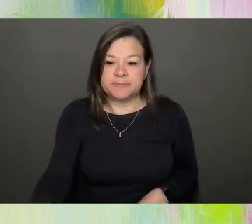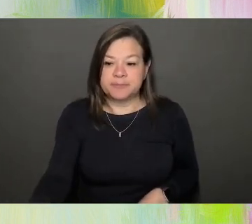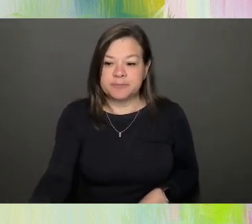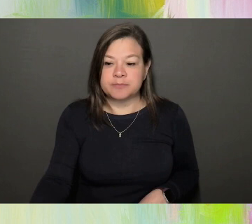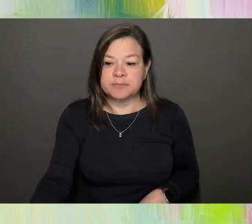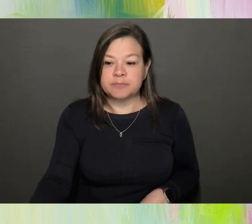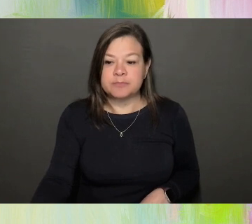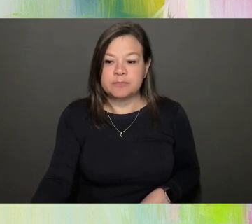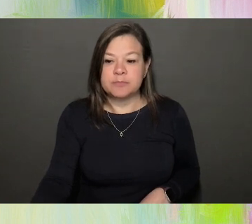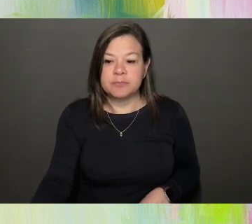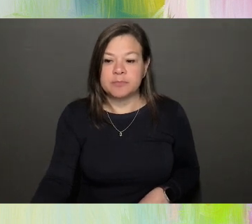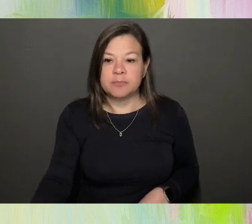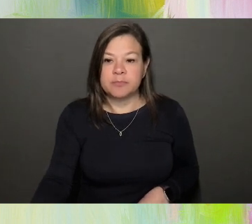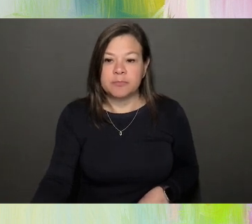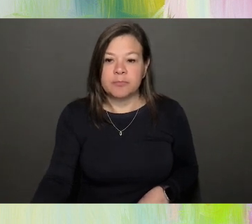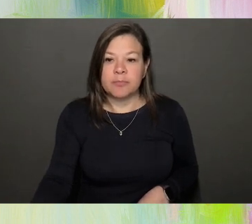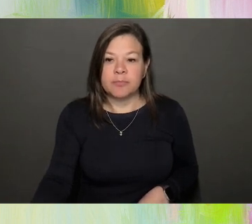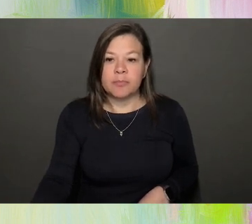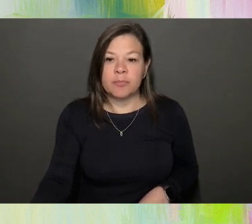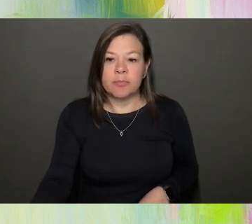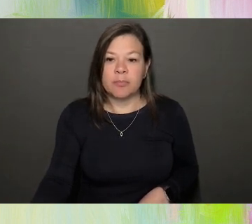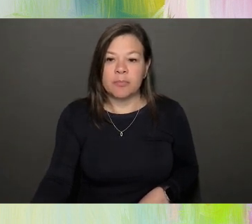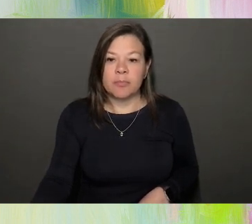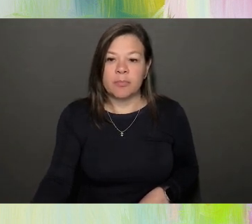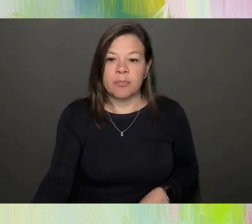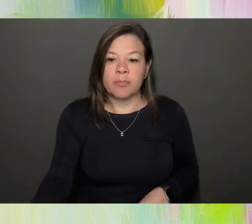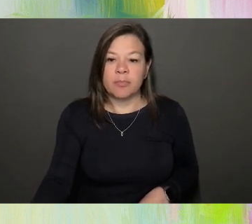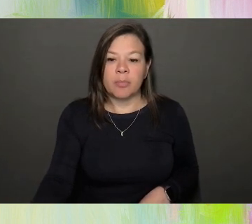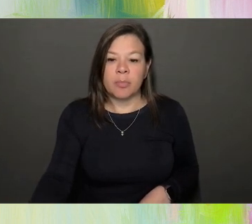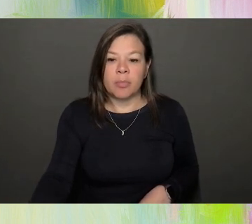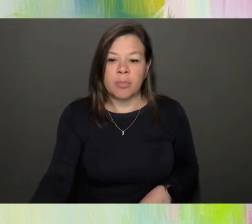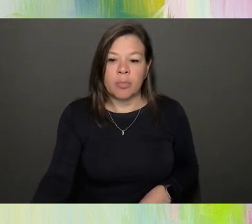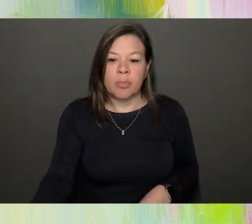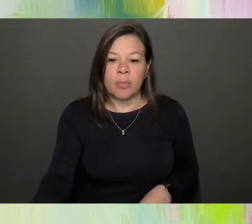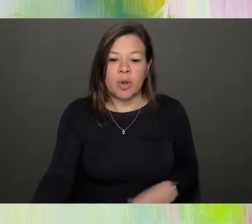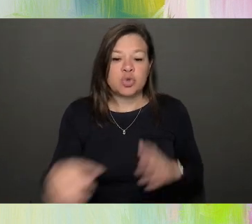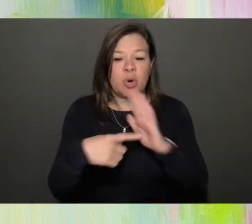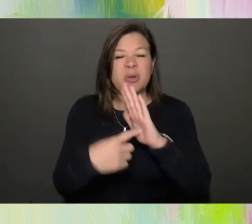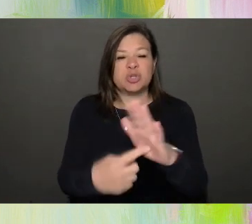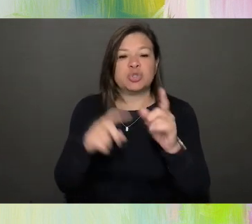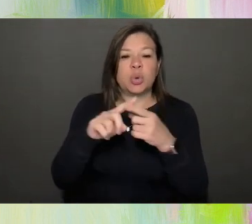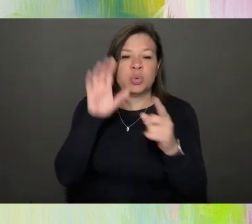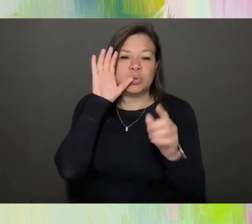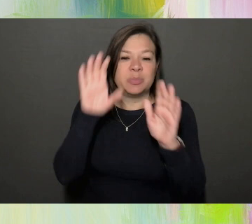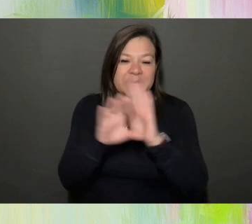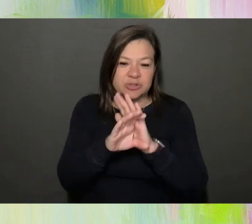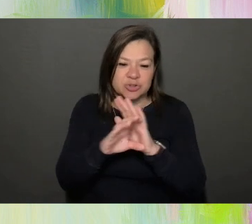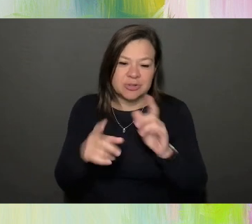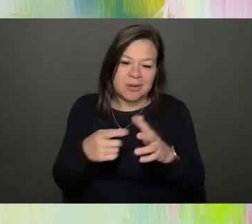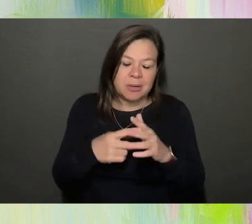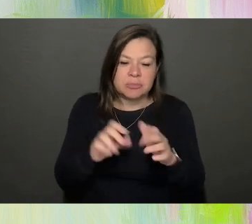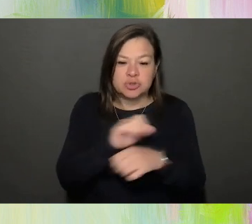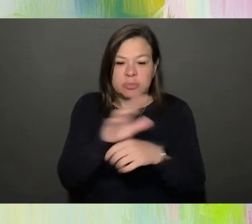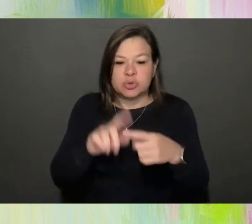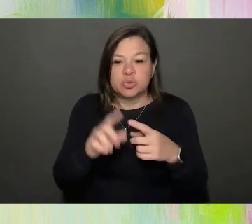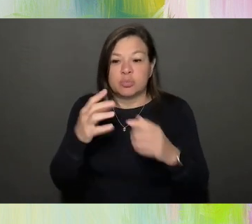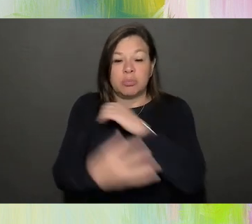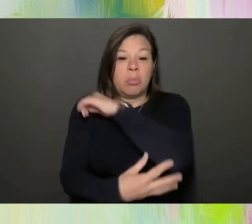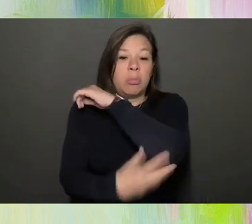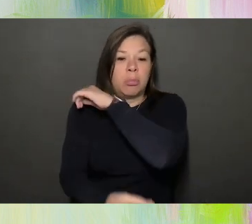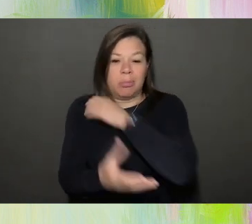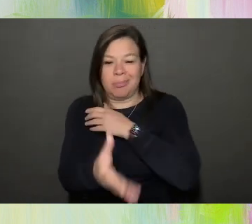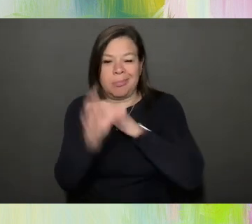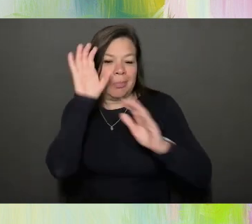uh, and I'll start, I'll jump just right to the street work one. Actually poverty. There's one poverty. Um,